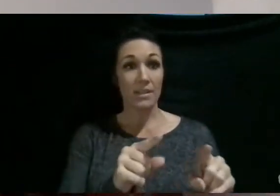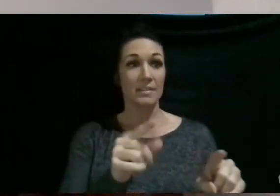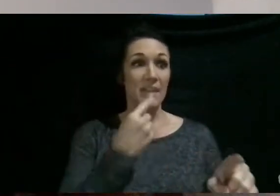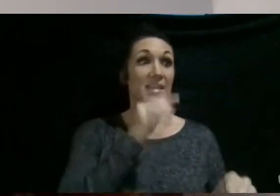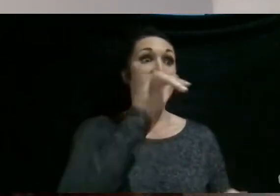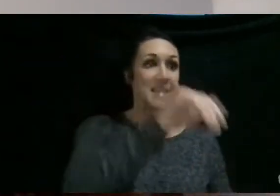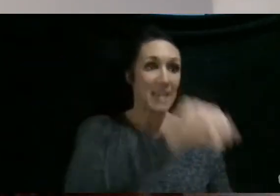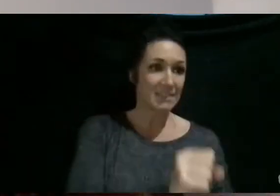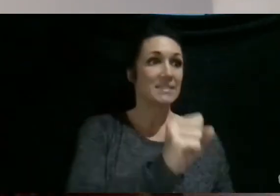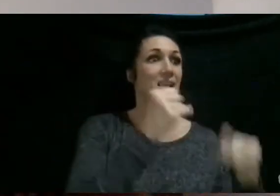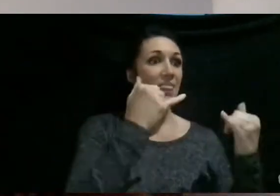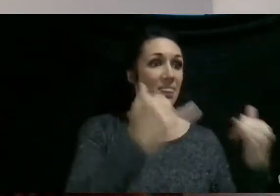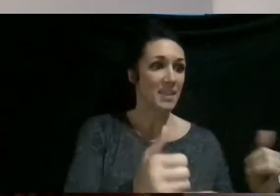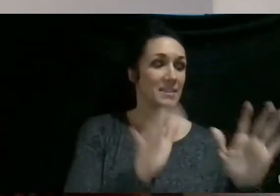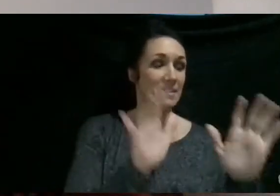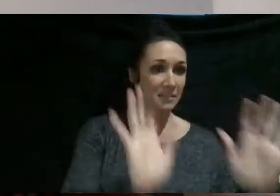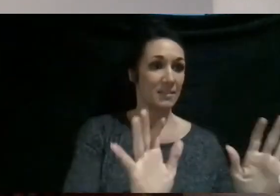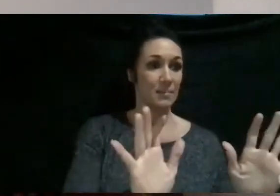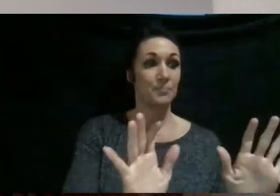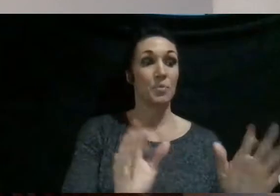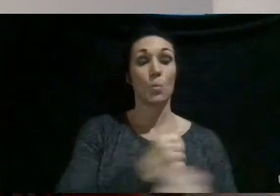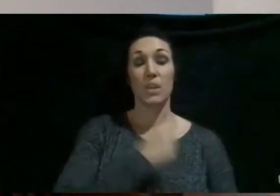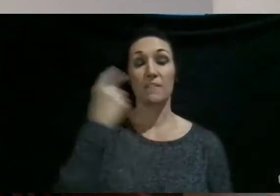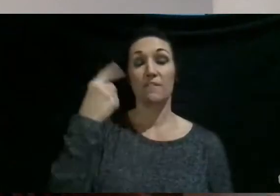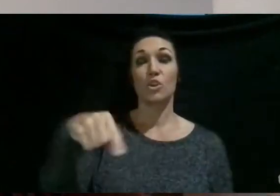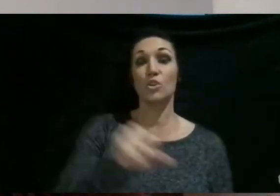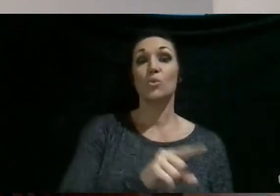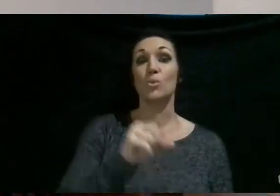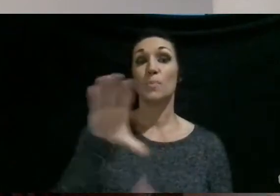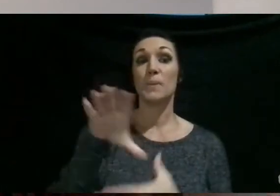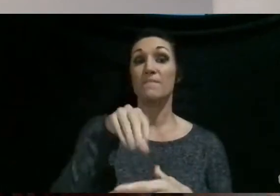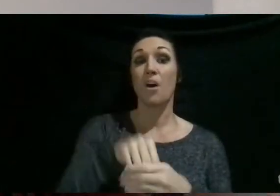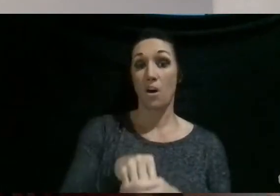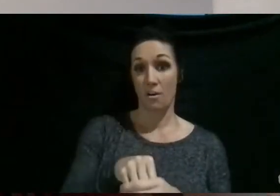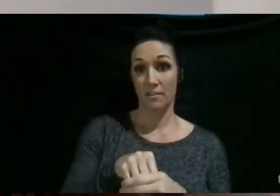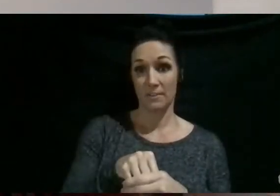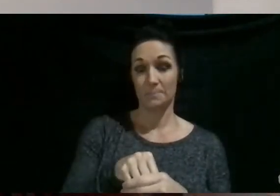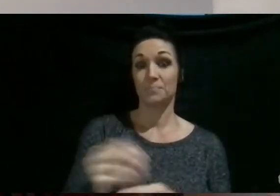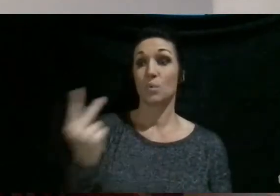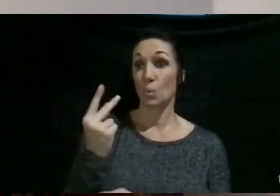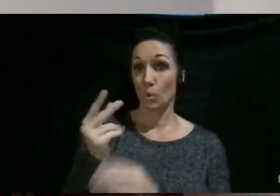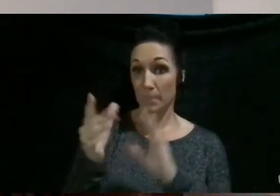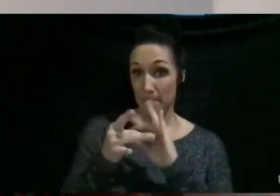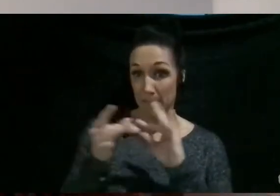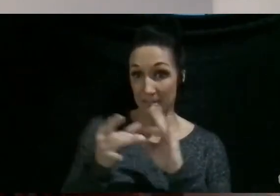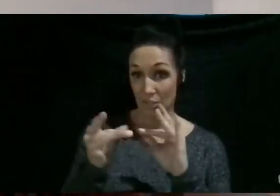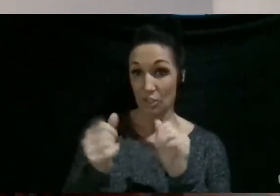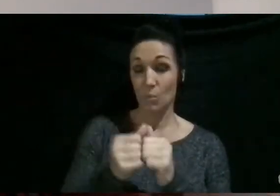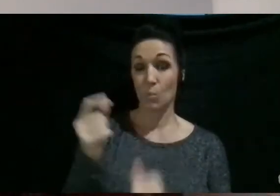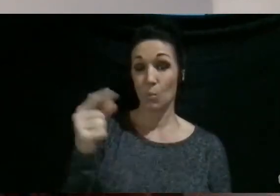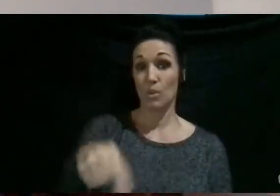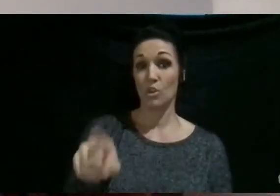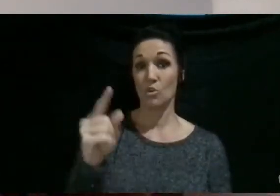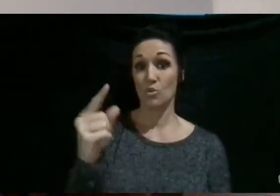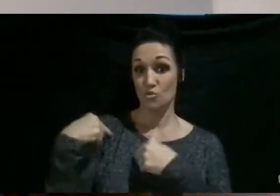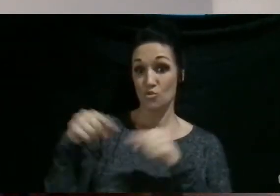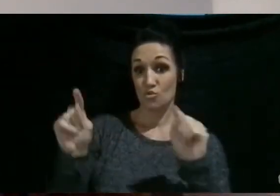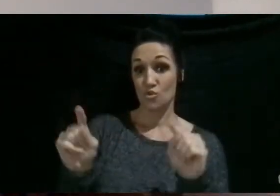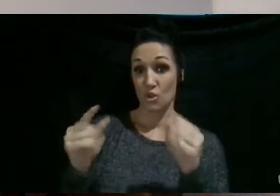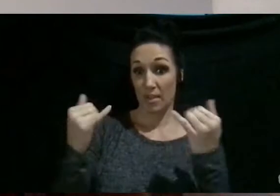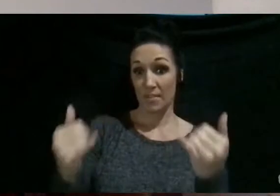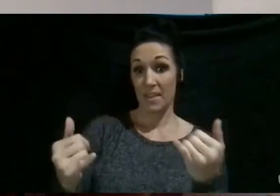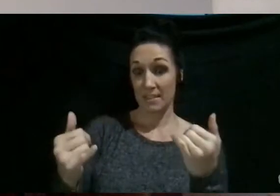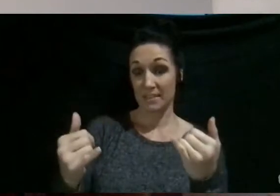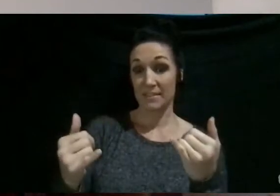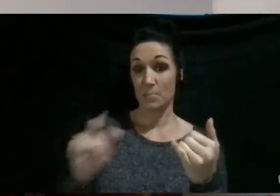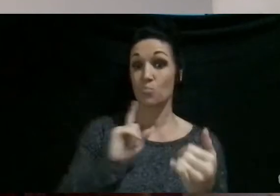this. We would just love for you guys to be part of that too. So we're going to be messaging right along with you during this. So I'm really